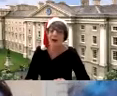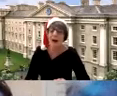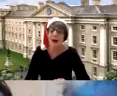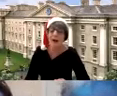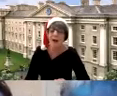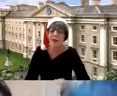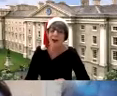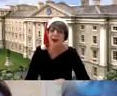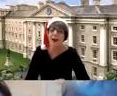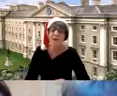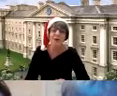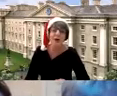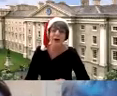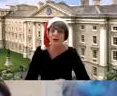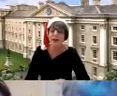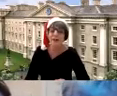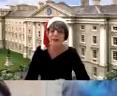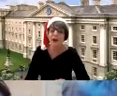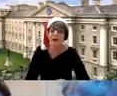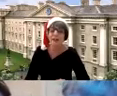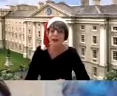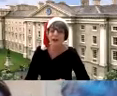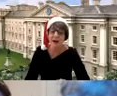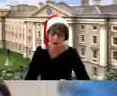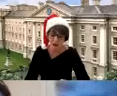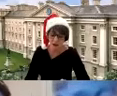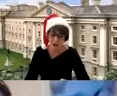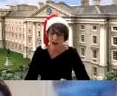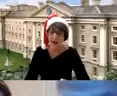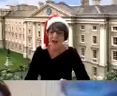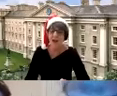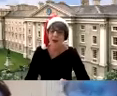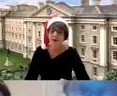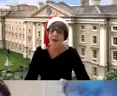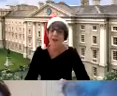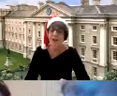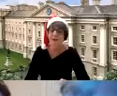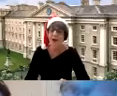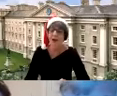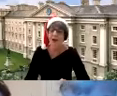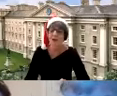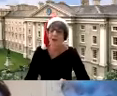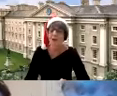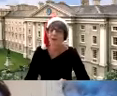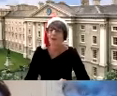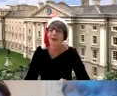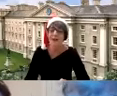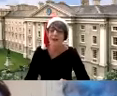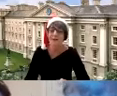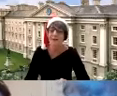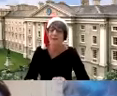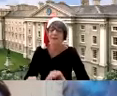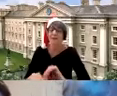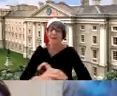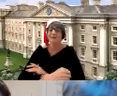and my good friend nevin mcguire sent on this lovely message uh to everybody and i want to to to play it